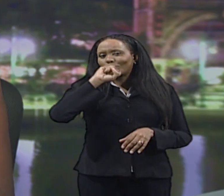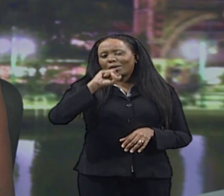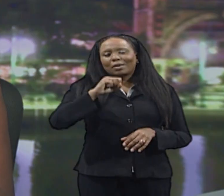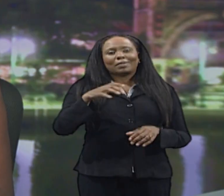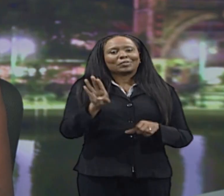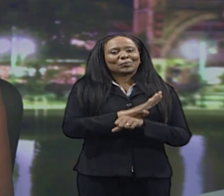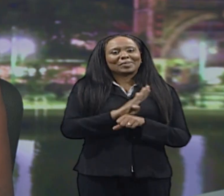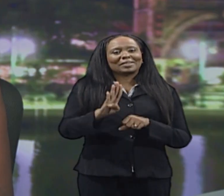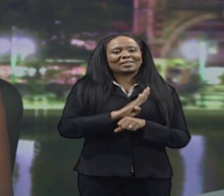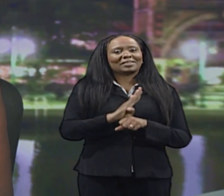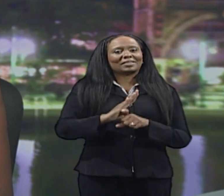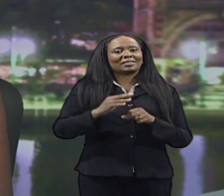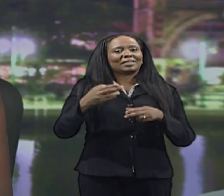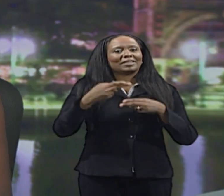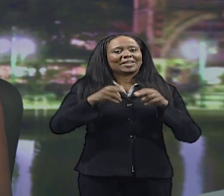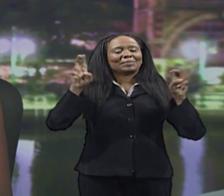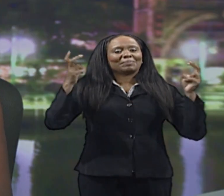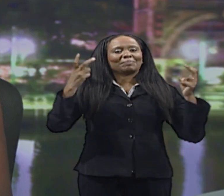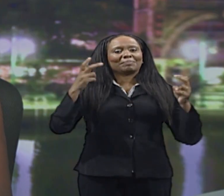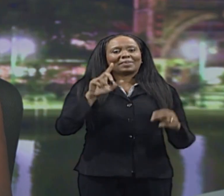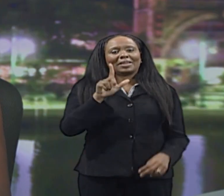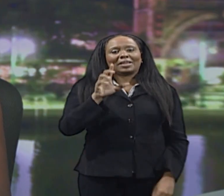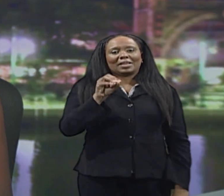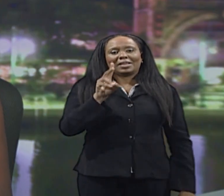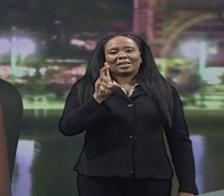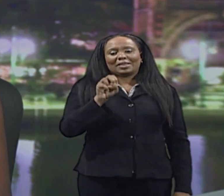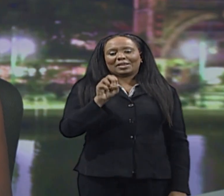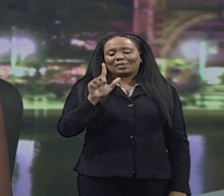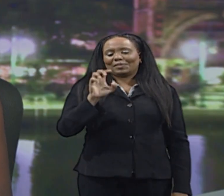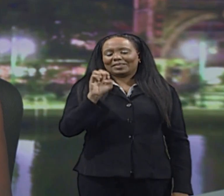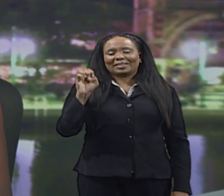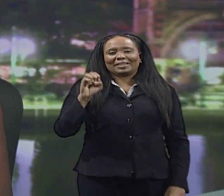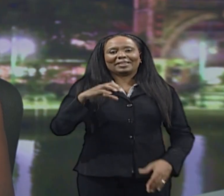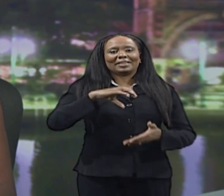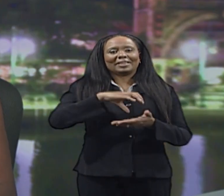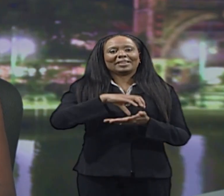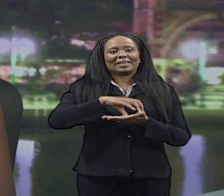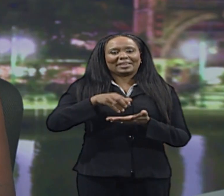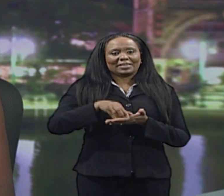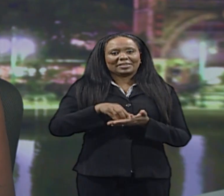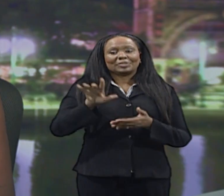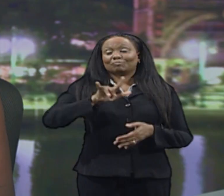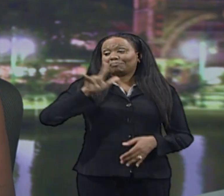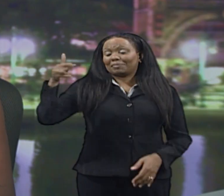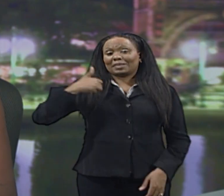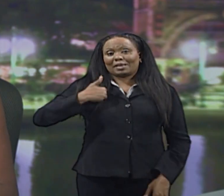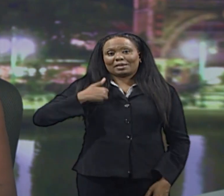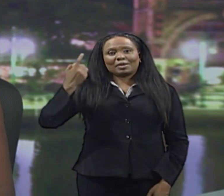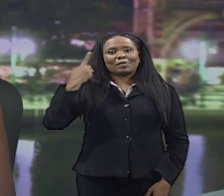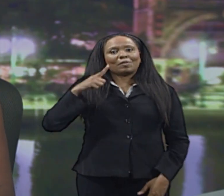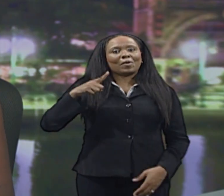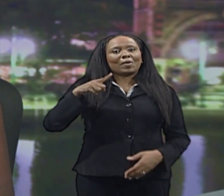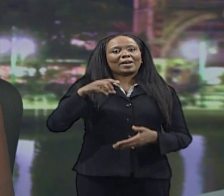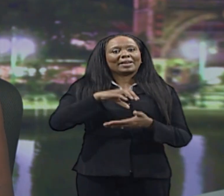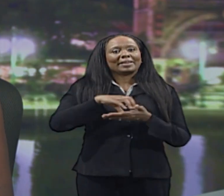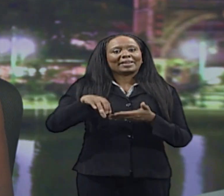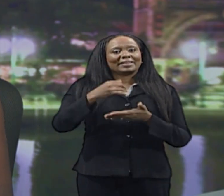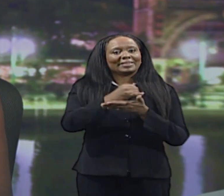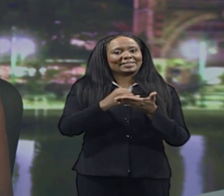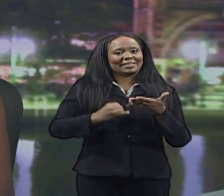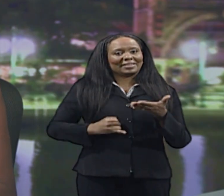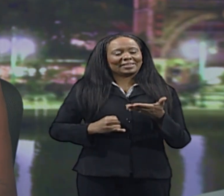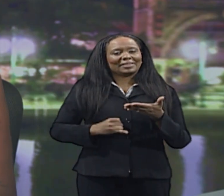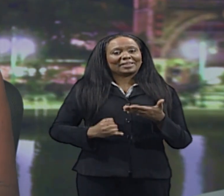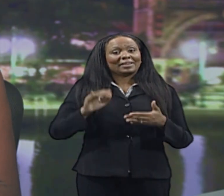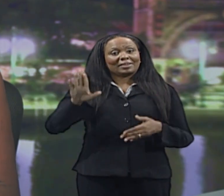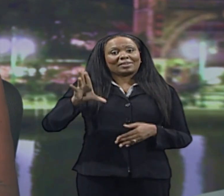Cakes started with just cupcakes before she traveled to Canada to take a course in cake design. She says the four-year-old